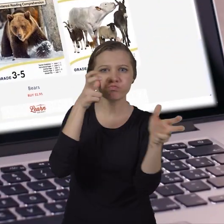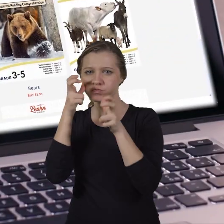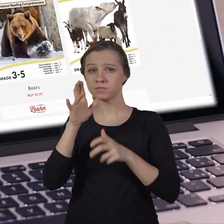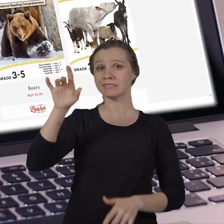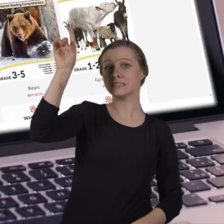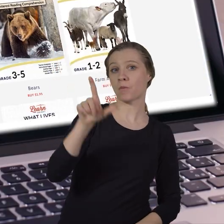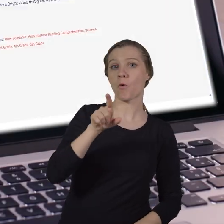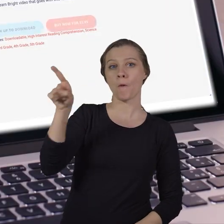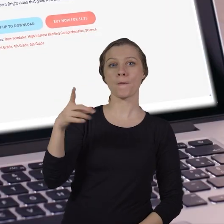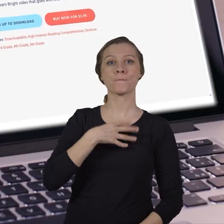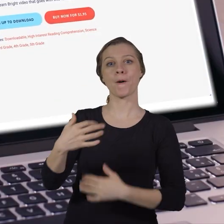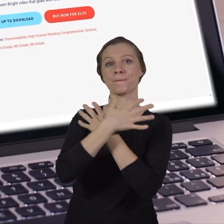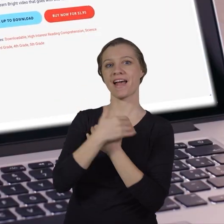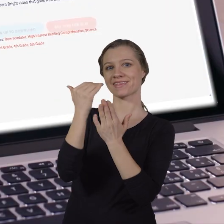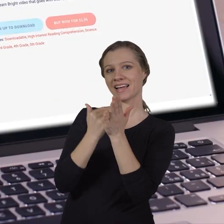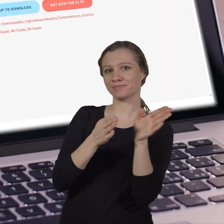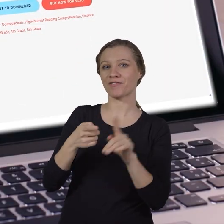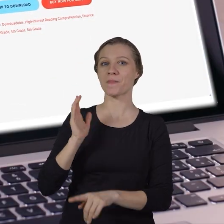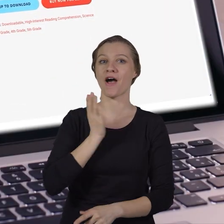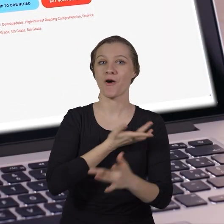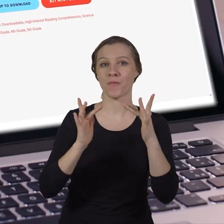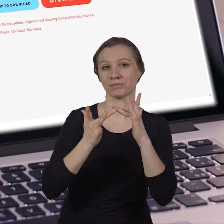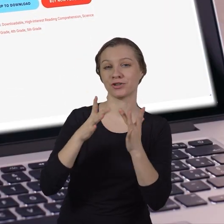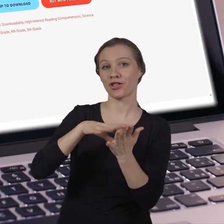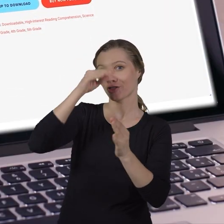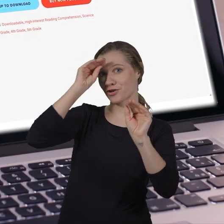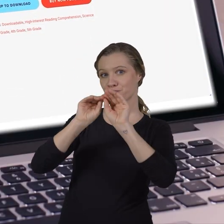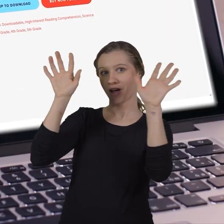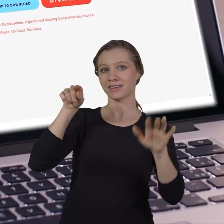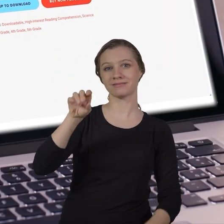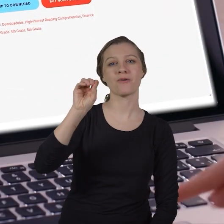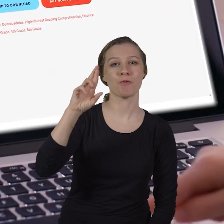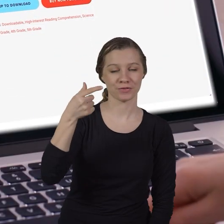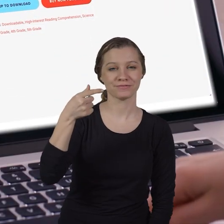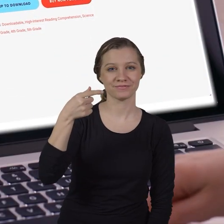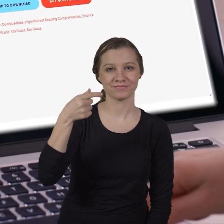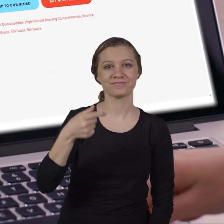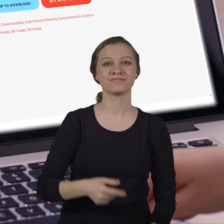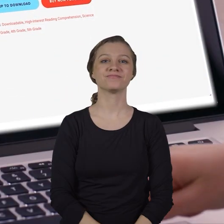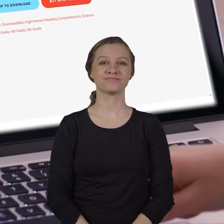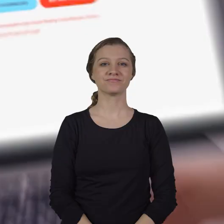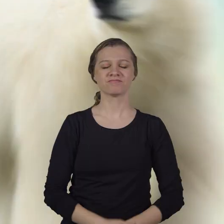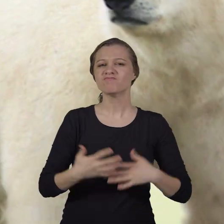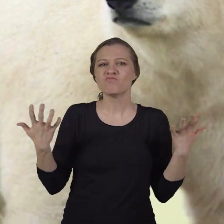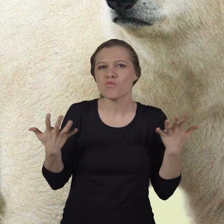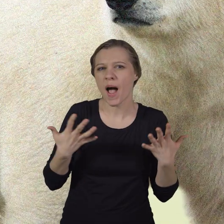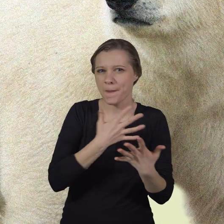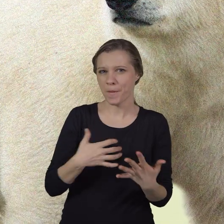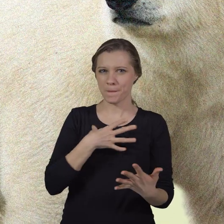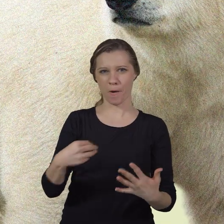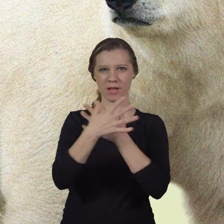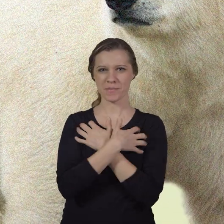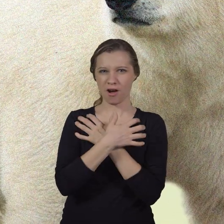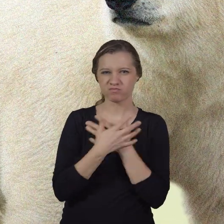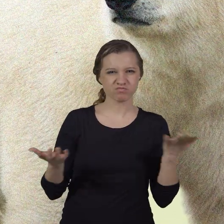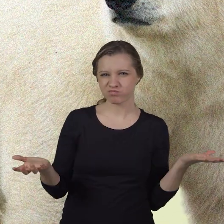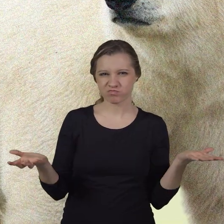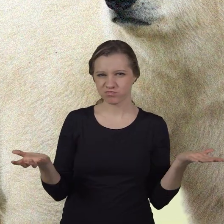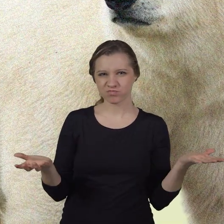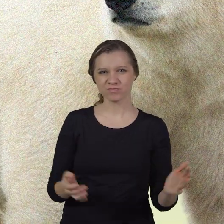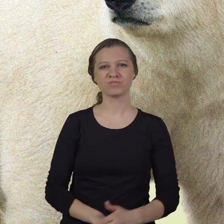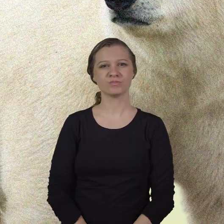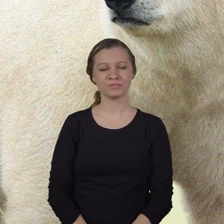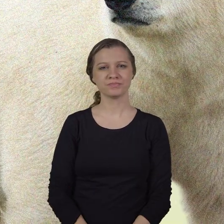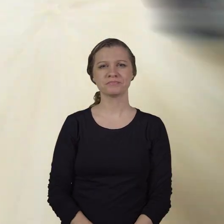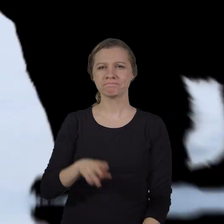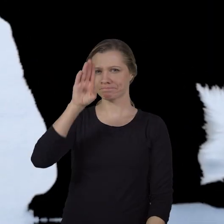can read along with us by downloading the polar bear lesson plan from our website, learnbright.org. What are polar